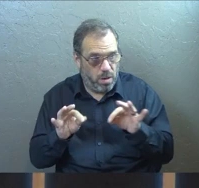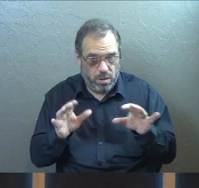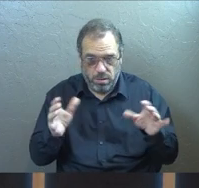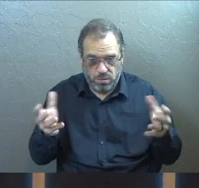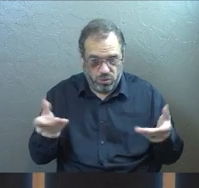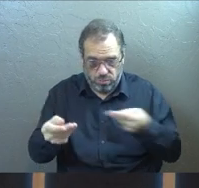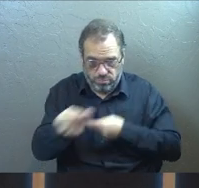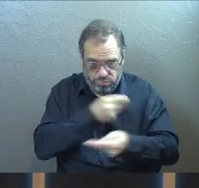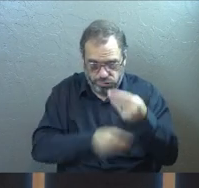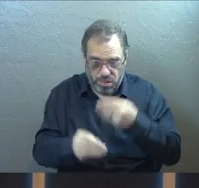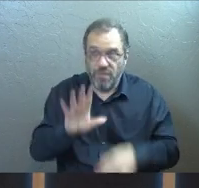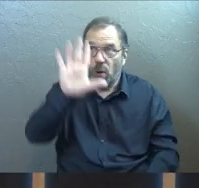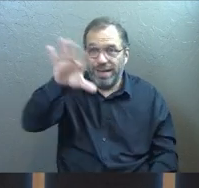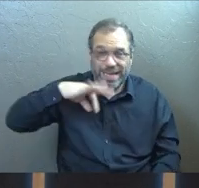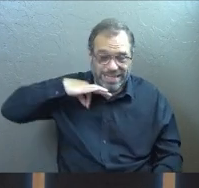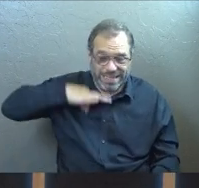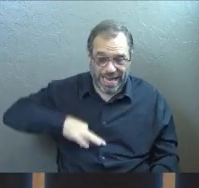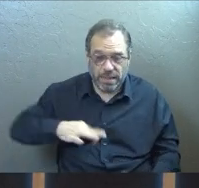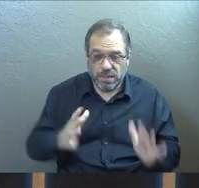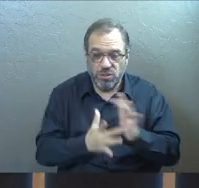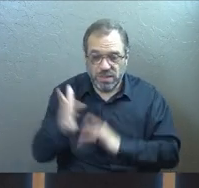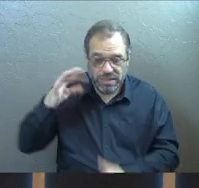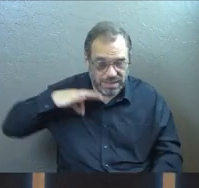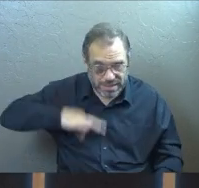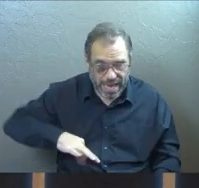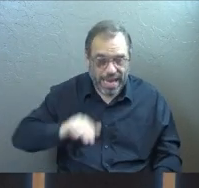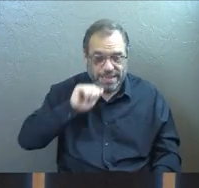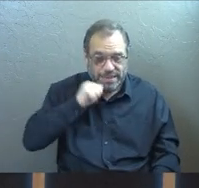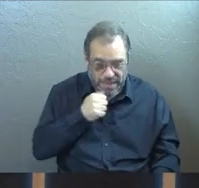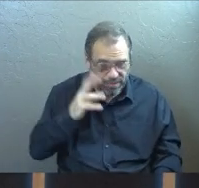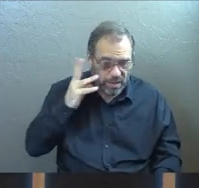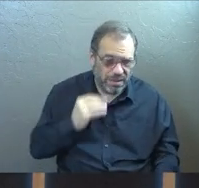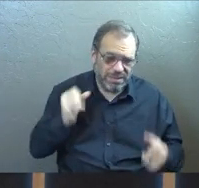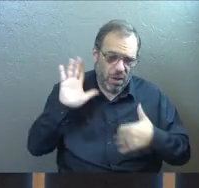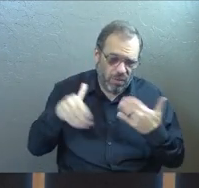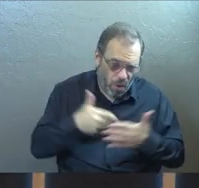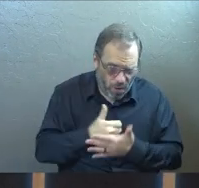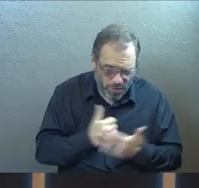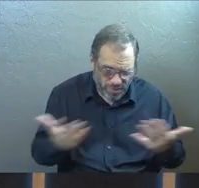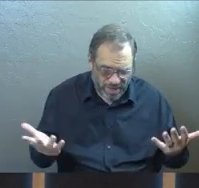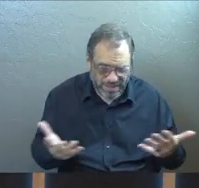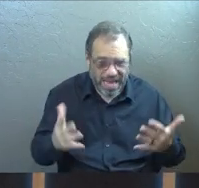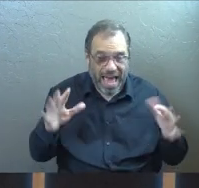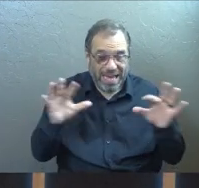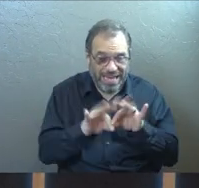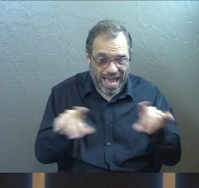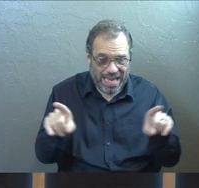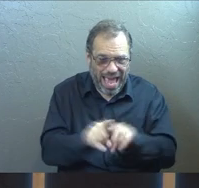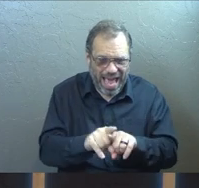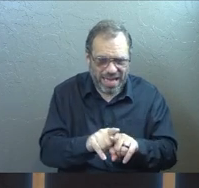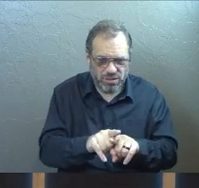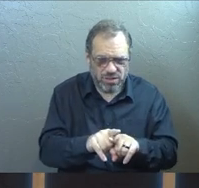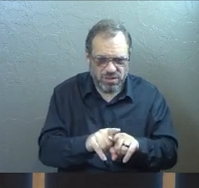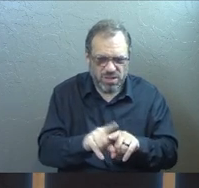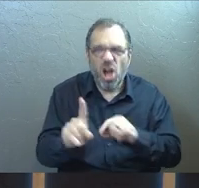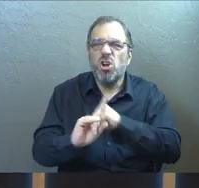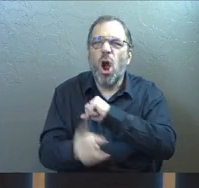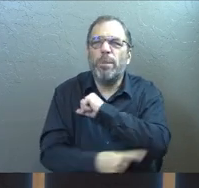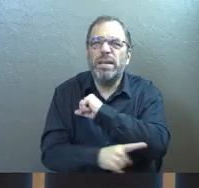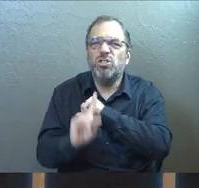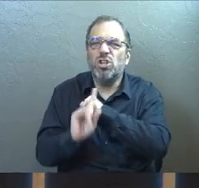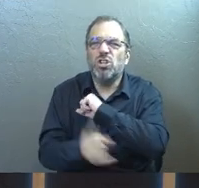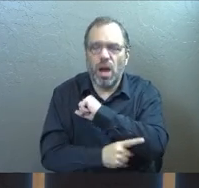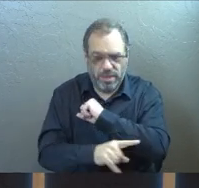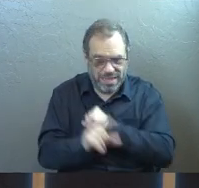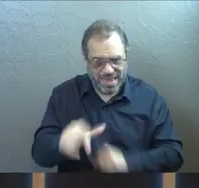for his sake, Jesus's sake, I have suffered the loss of all things and count them as rubbish or that's just garbage